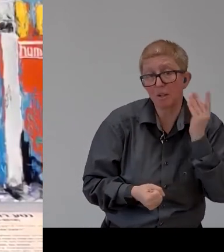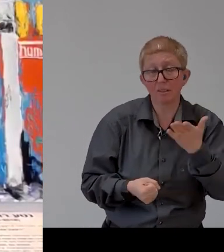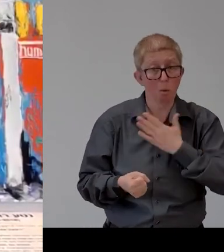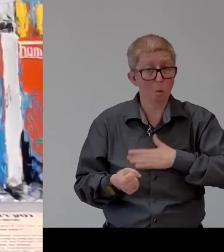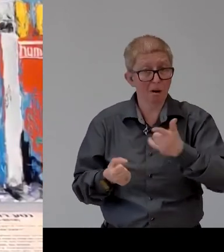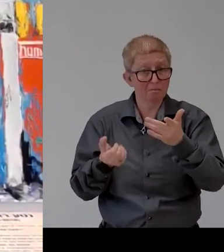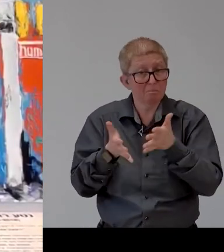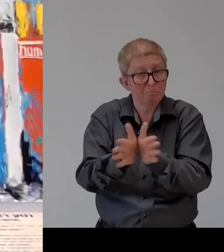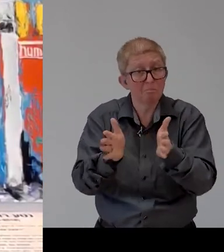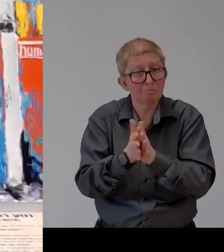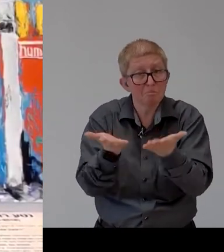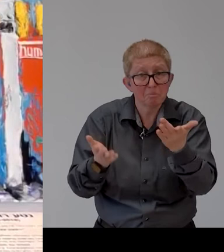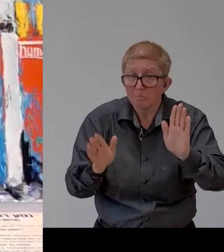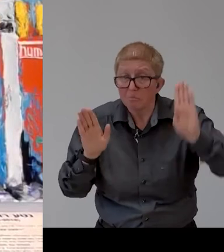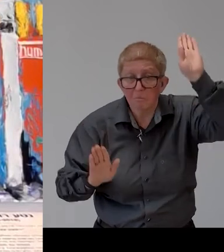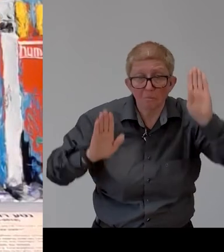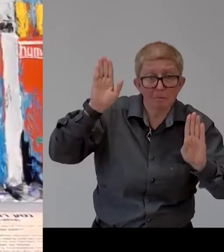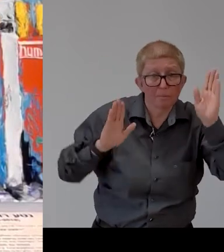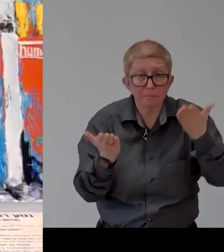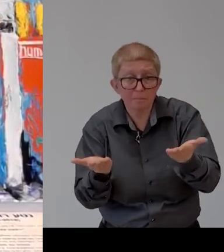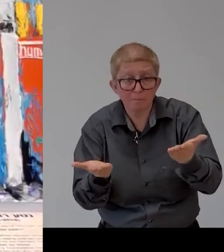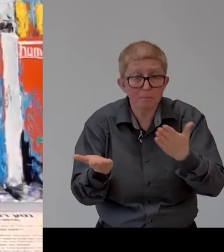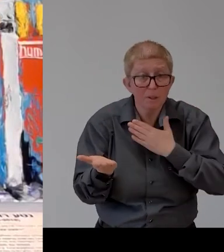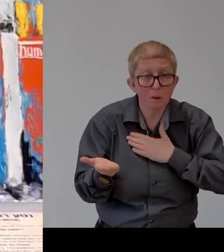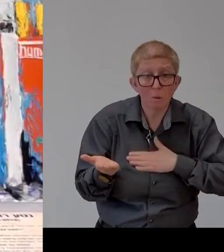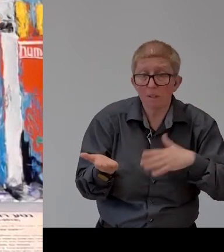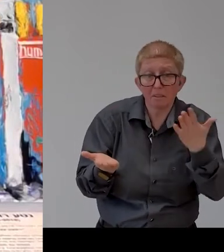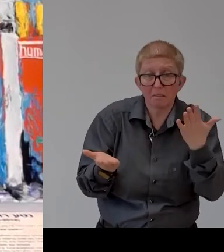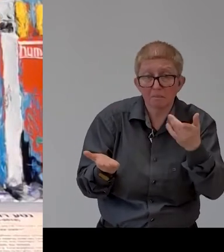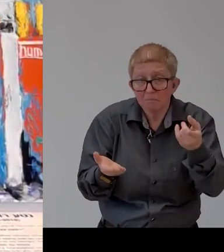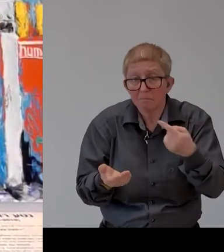to share please unmute yourself we'll be very happy to hear what you have to say